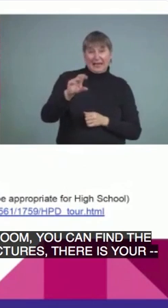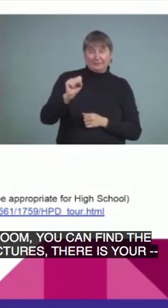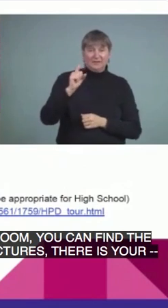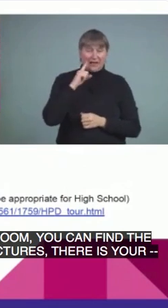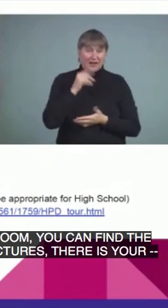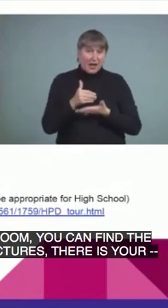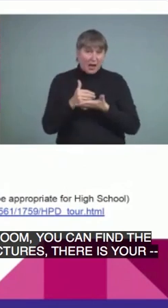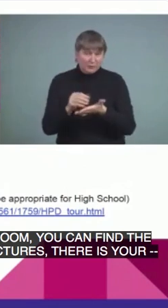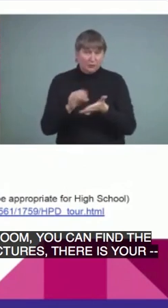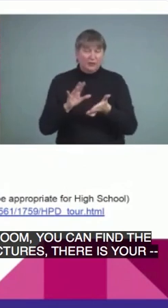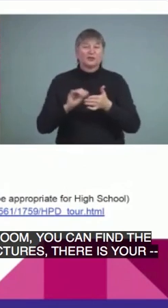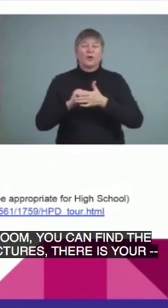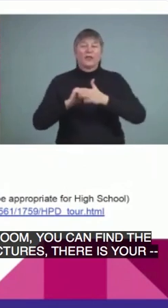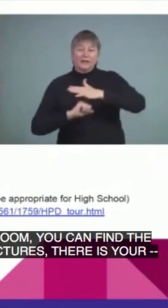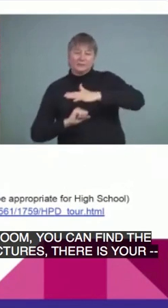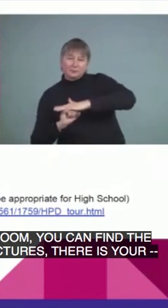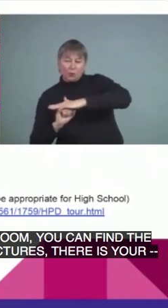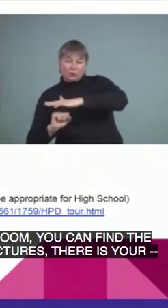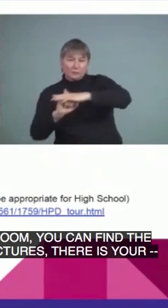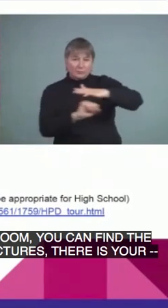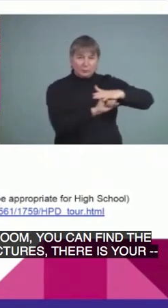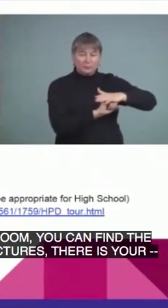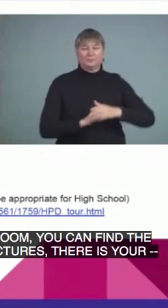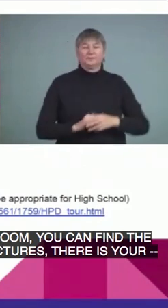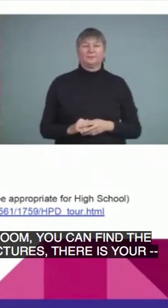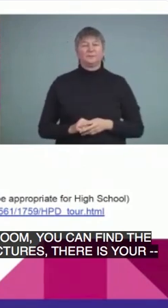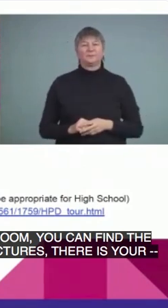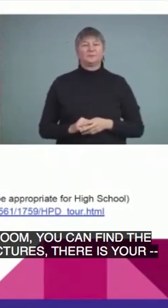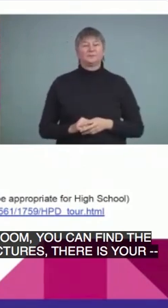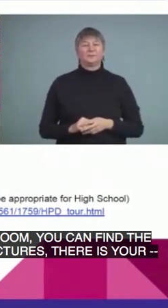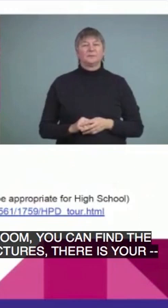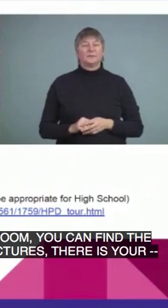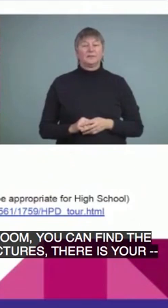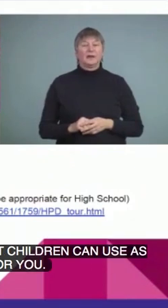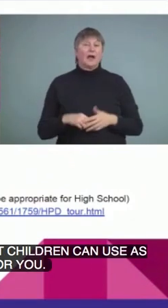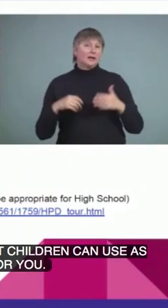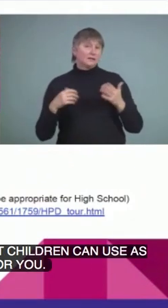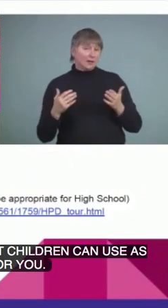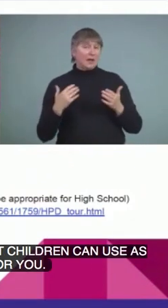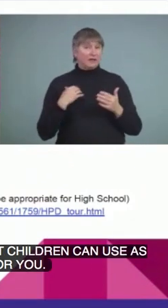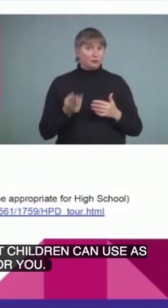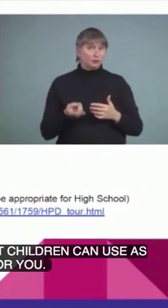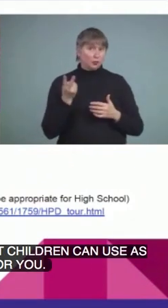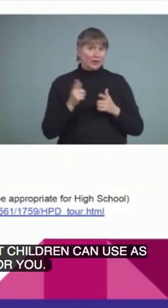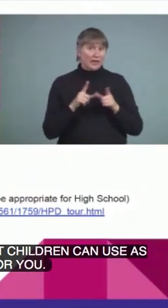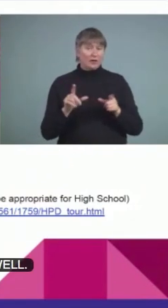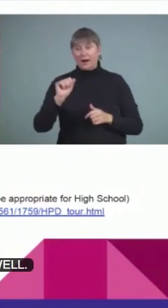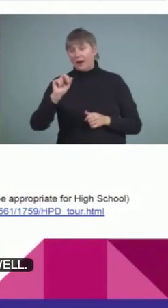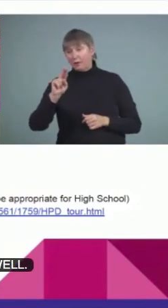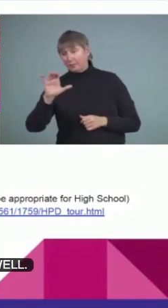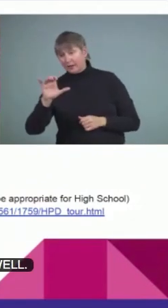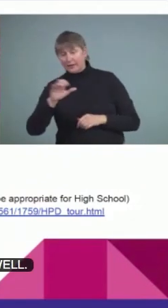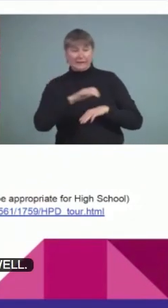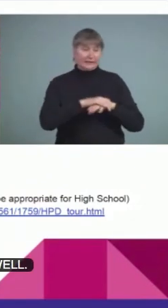So, the scaffolds are right there for you. Some of them have dual language as well. You could find Arabic and English.